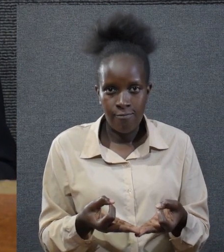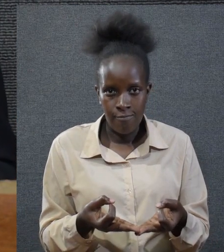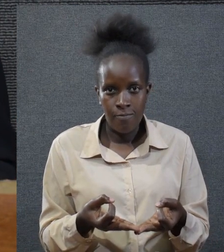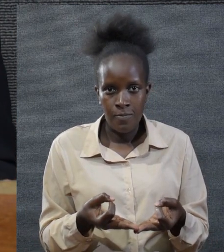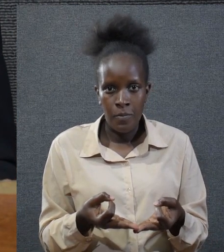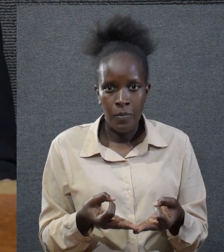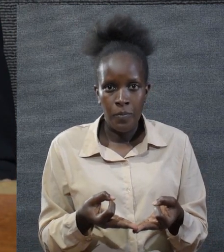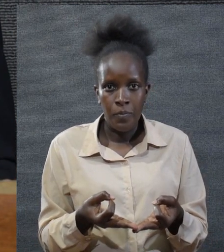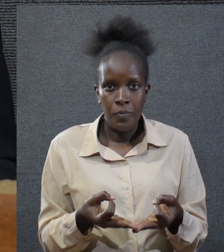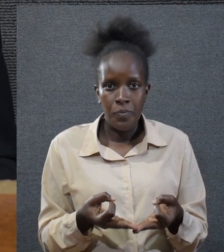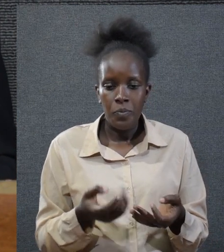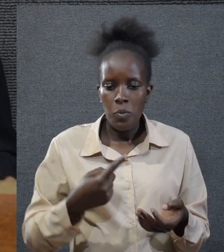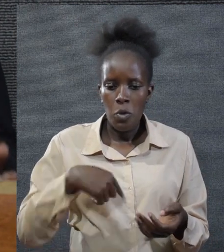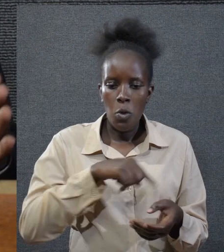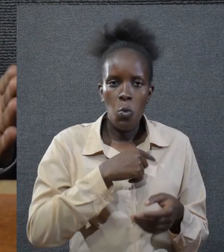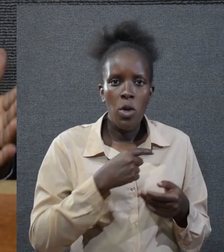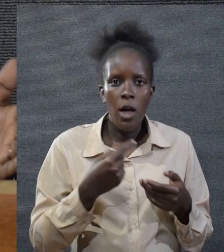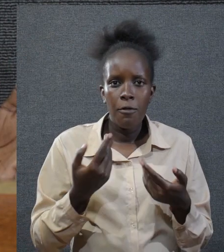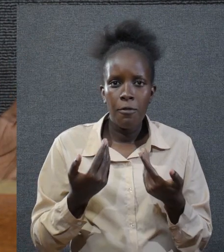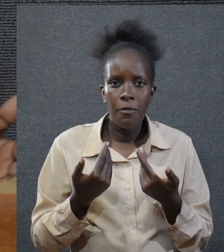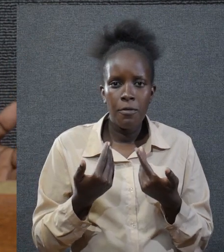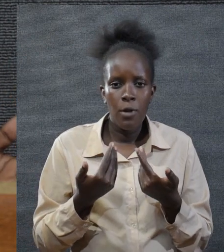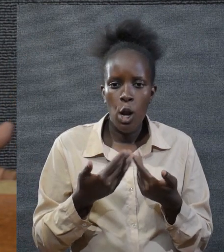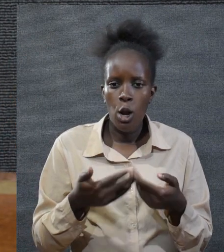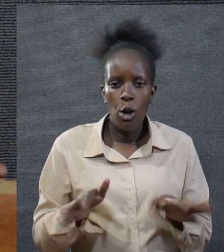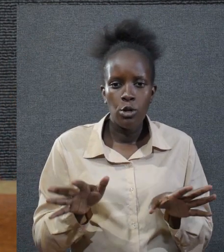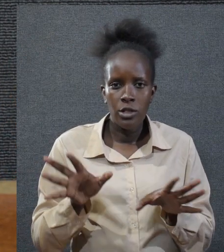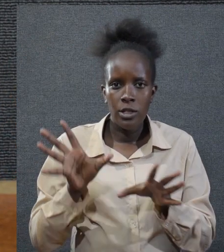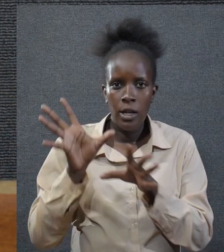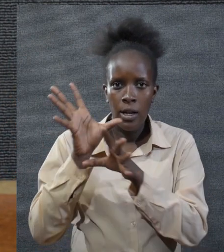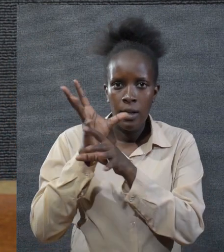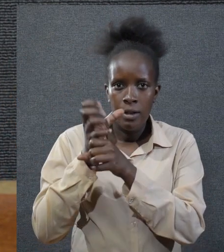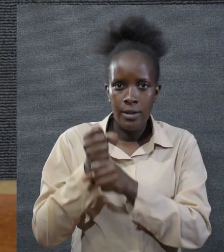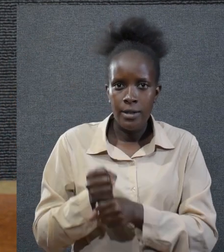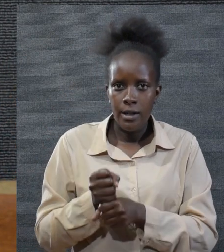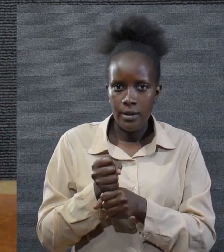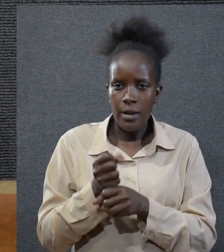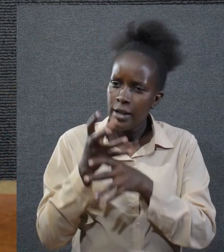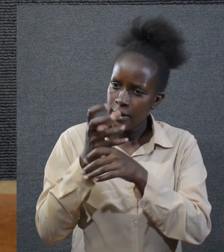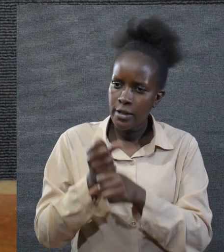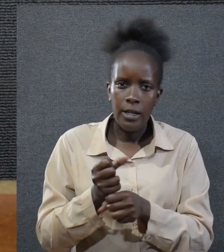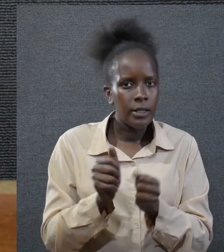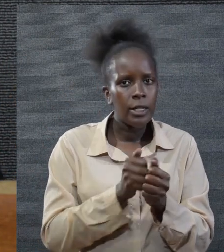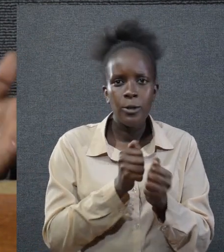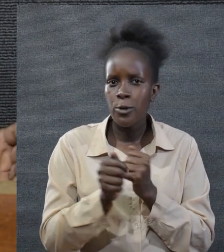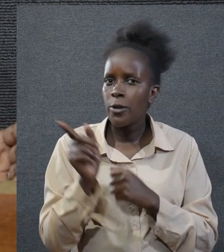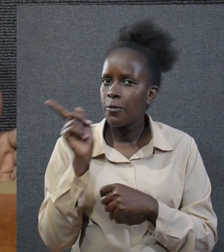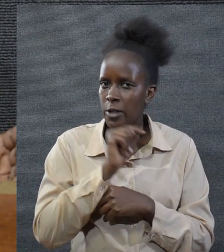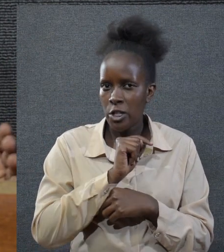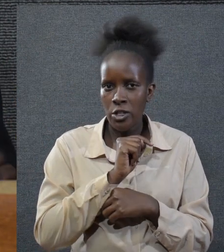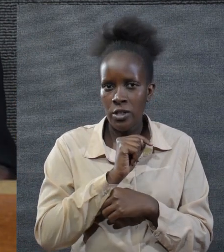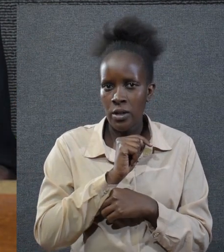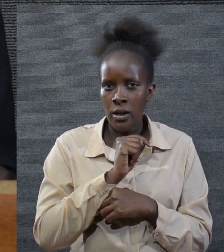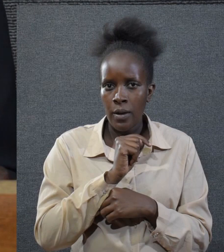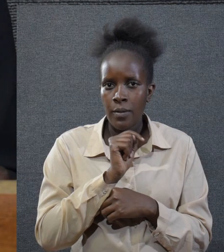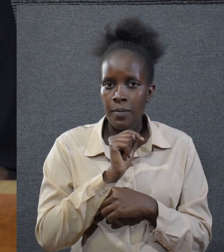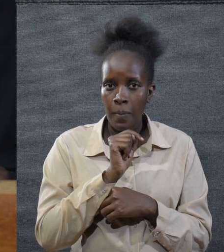we have the trust that is destroyed